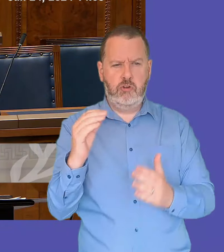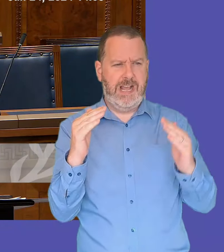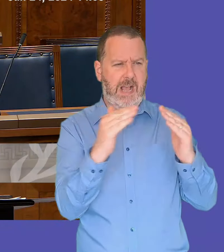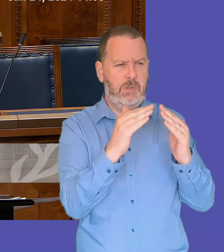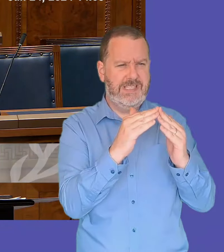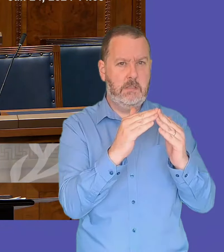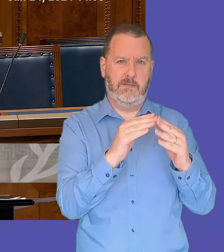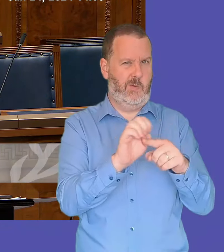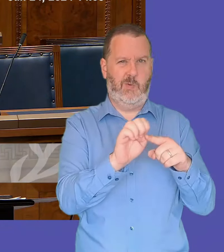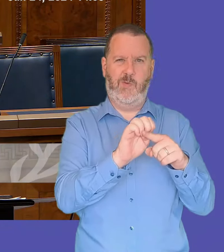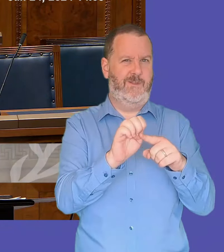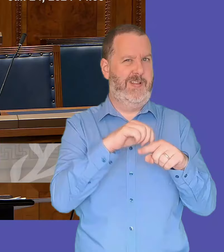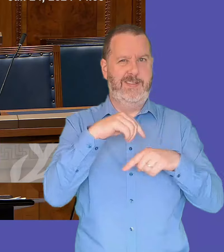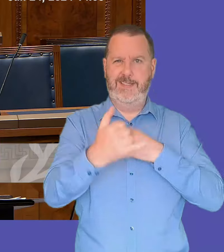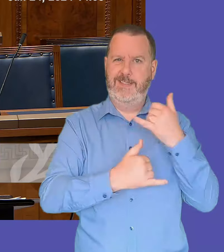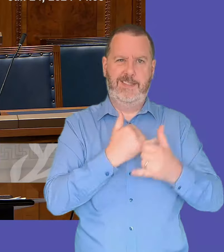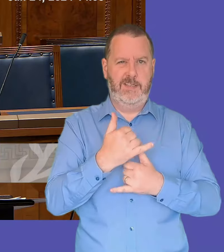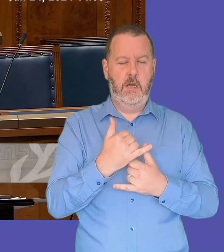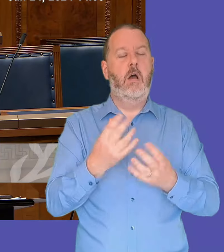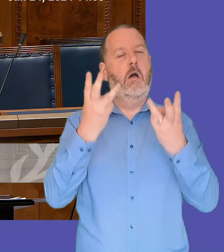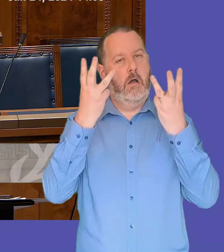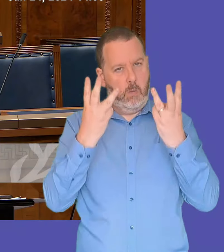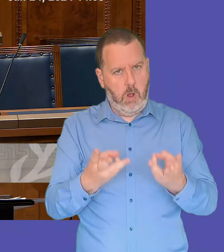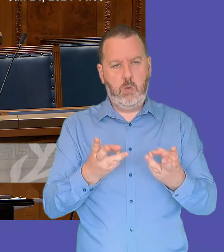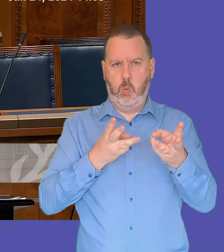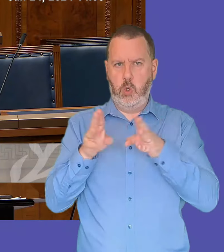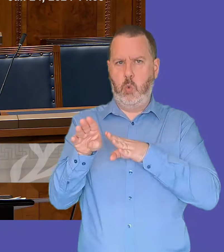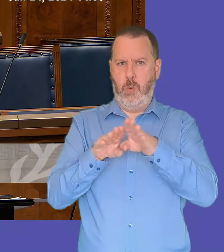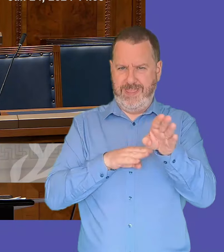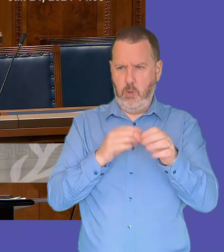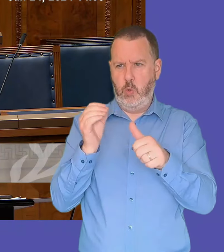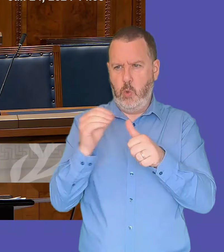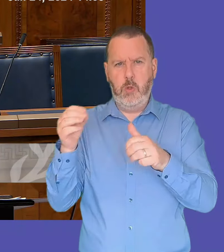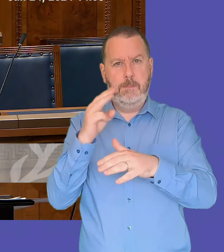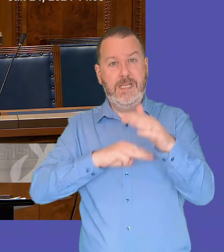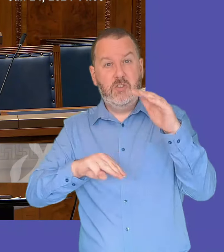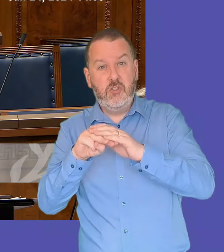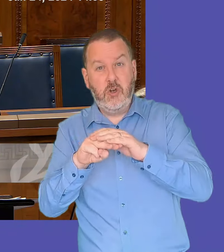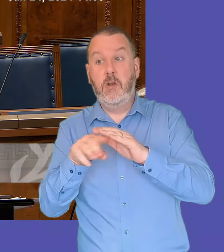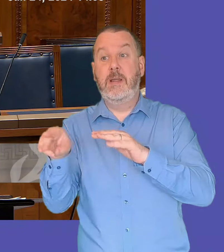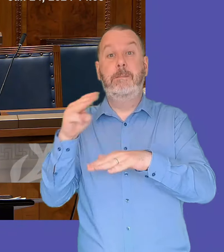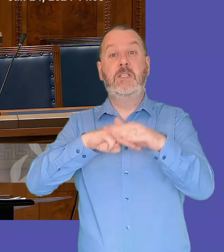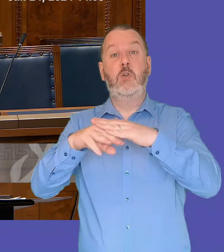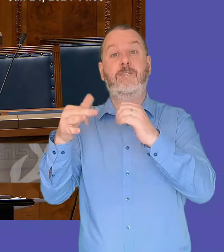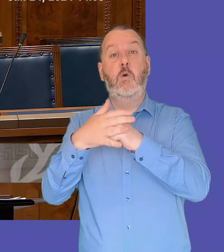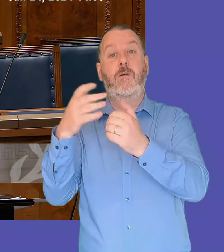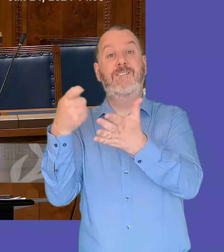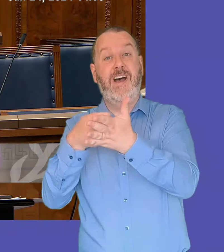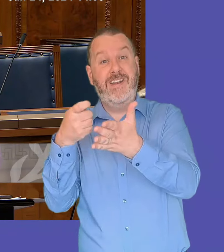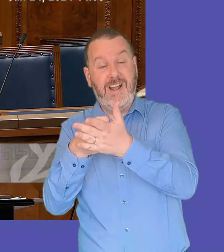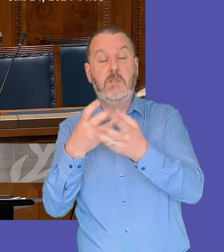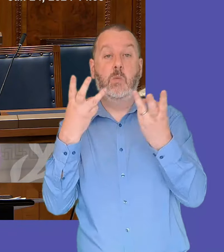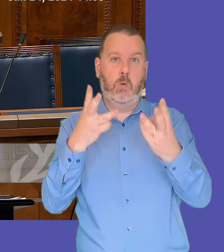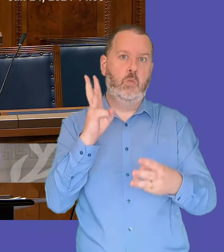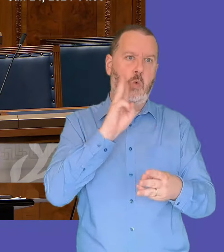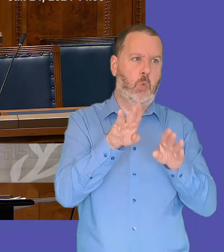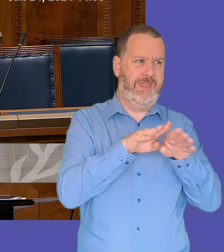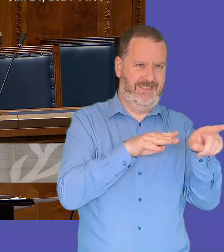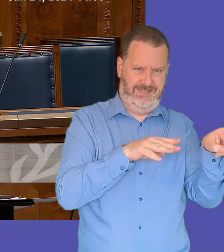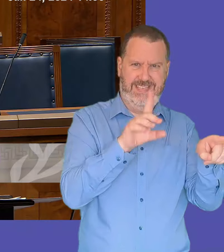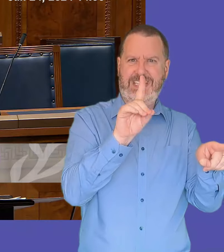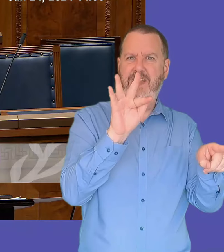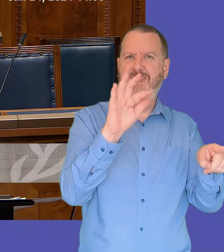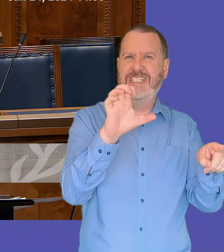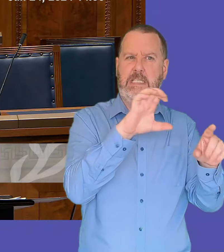doesn't cut it so i want to be constructive i want to work with the minister i know that our finance minister wants to work with the committee's minister also to ensure that we